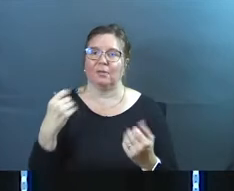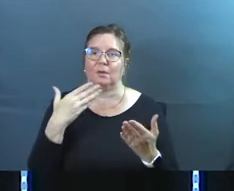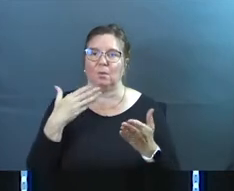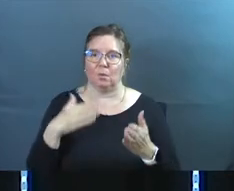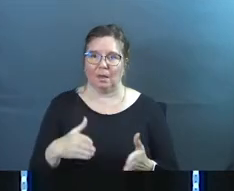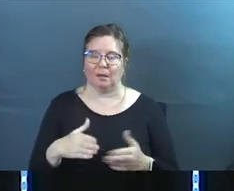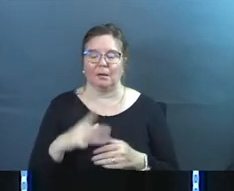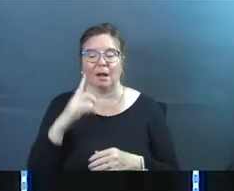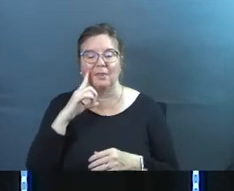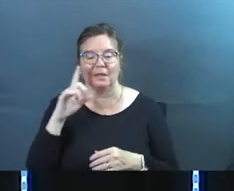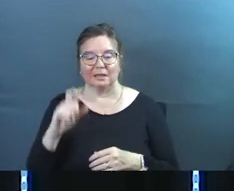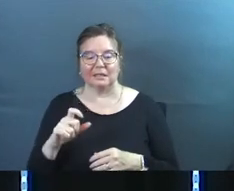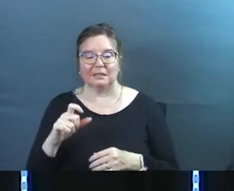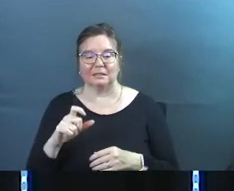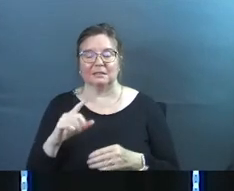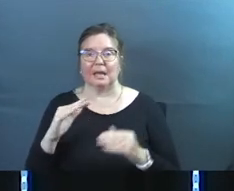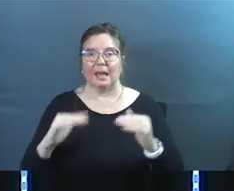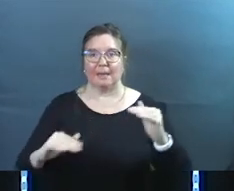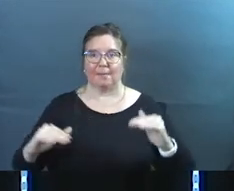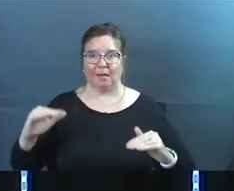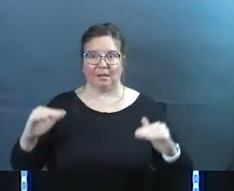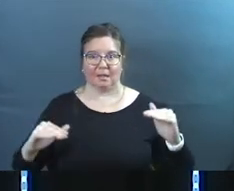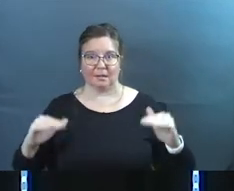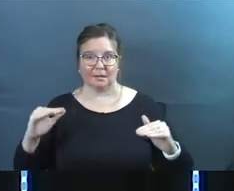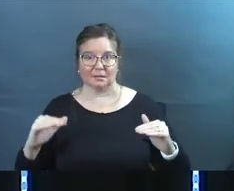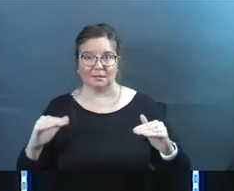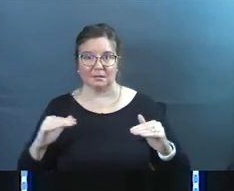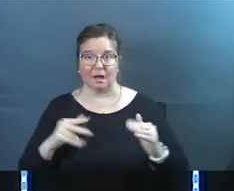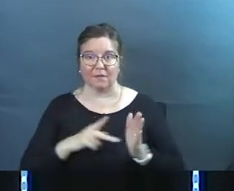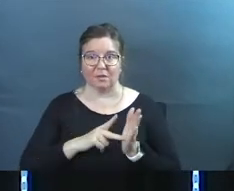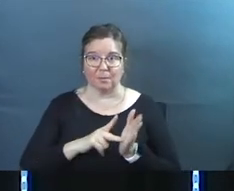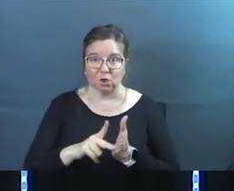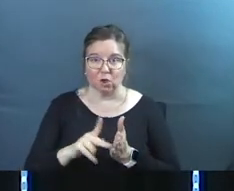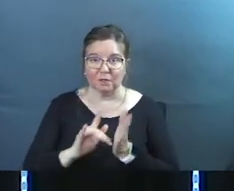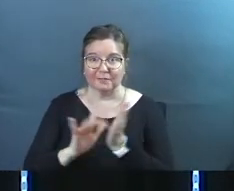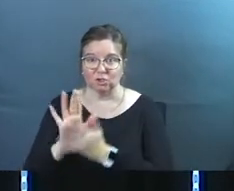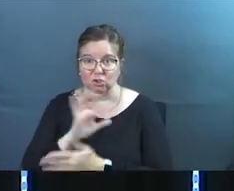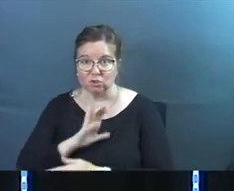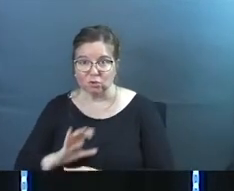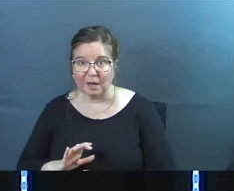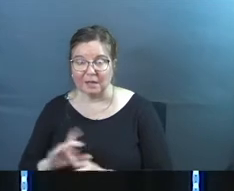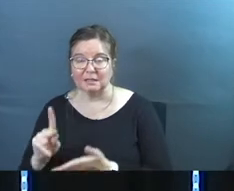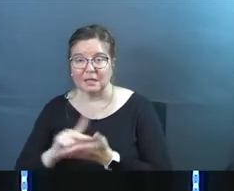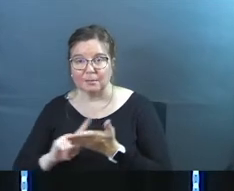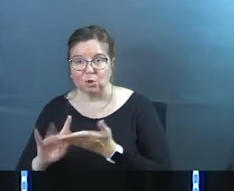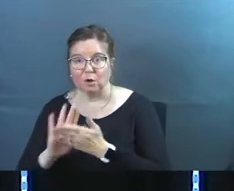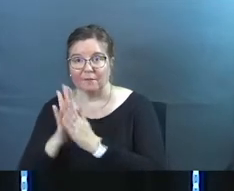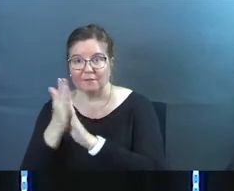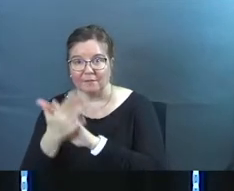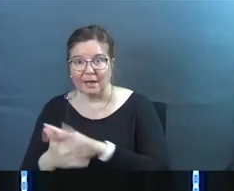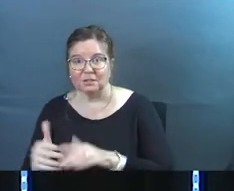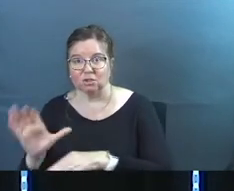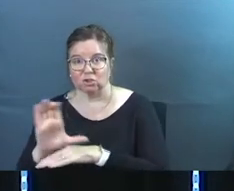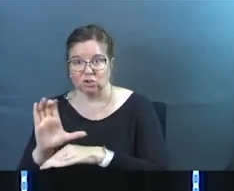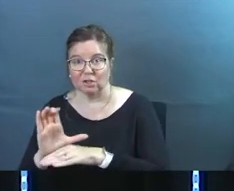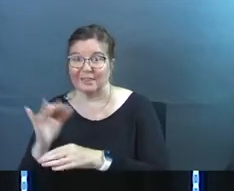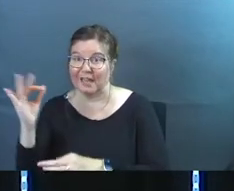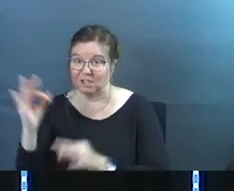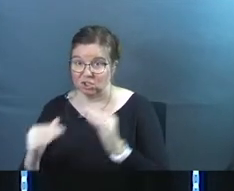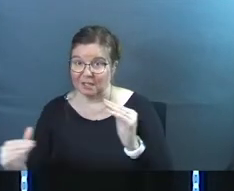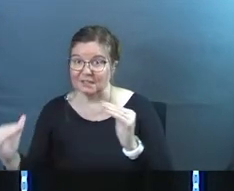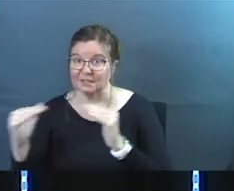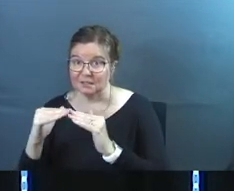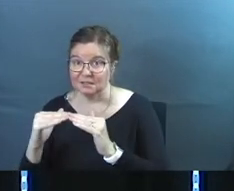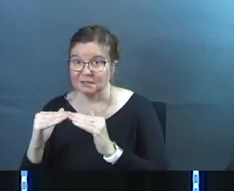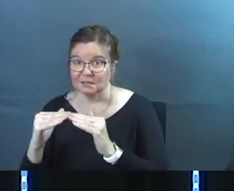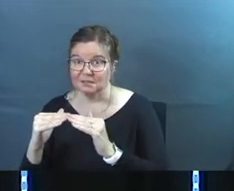I think there needs to be a balance of the purity of Jesus Christ as he purifies his church that's justice